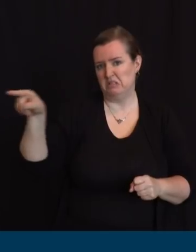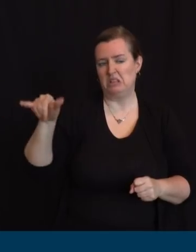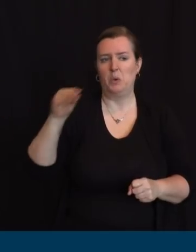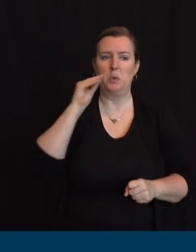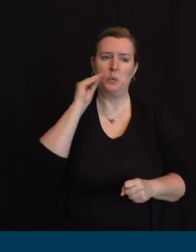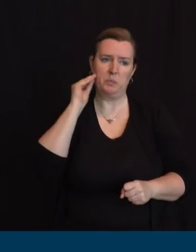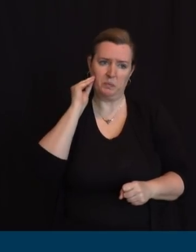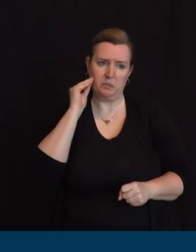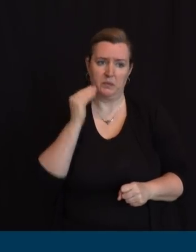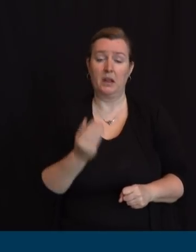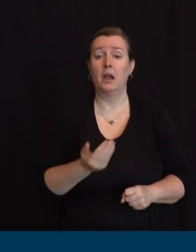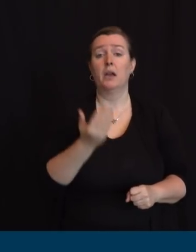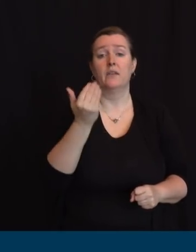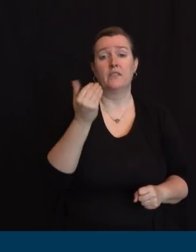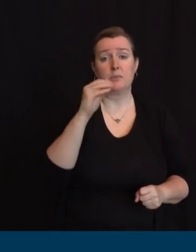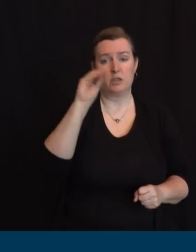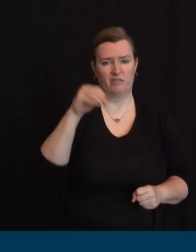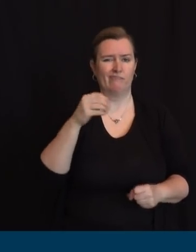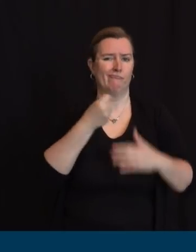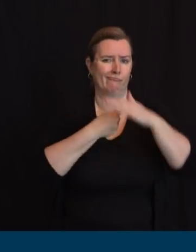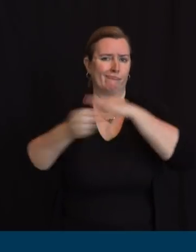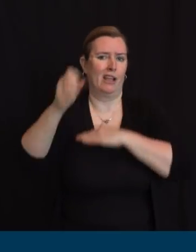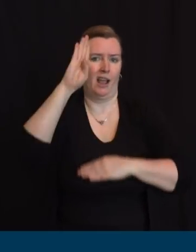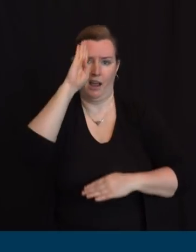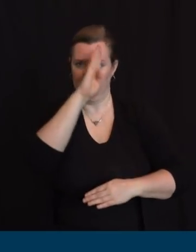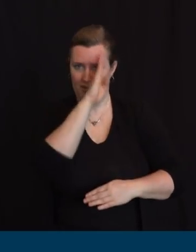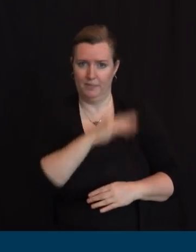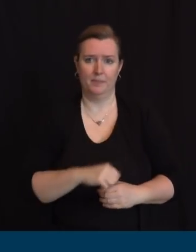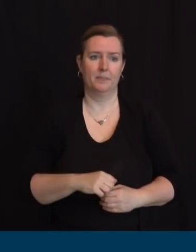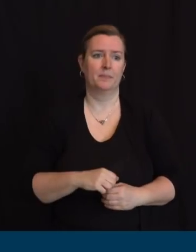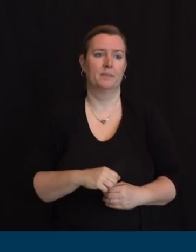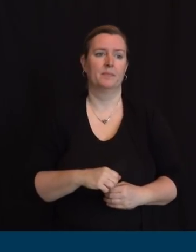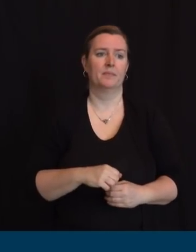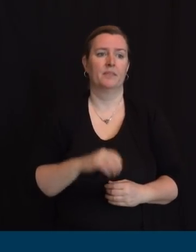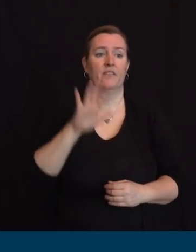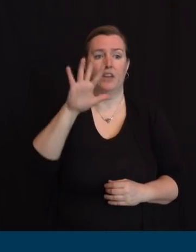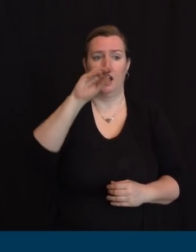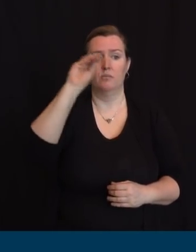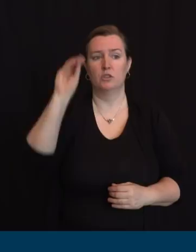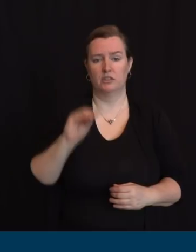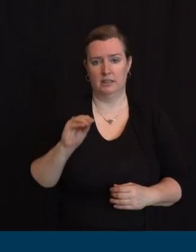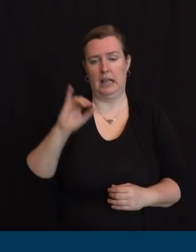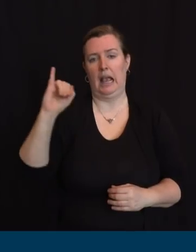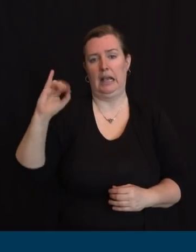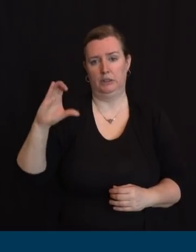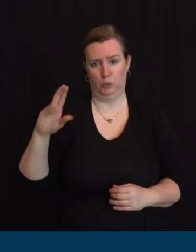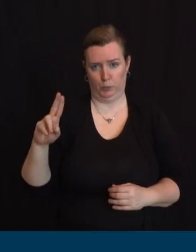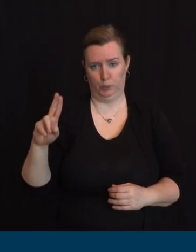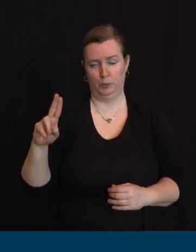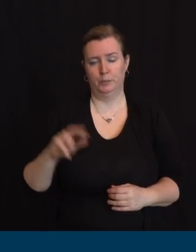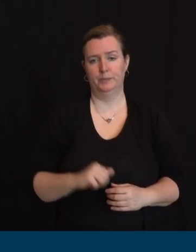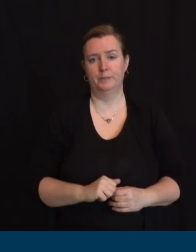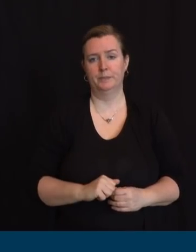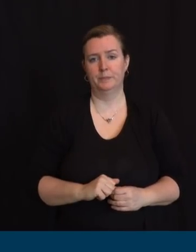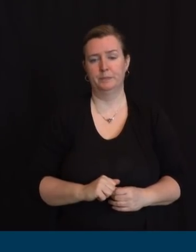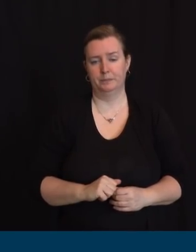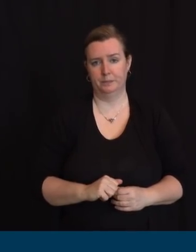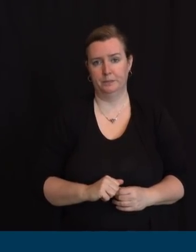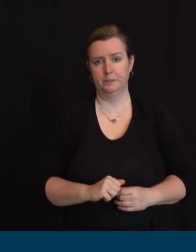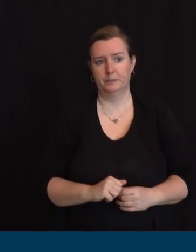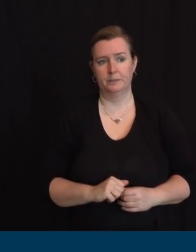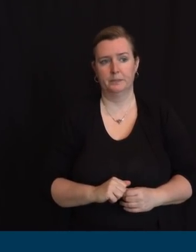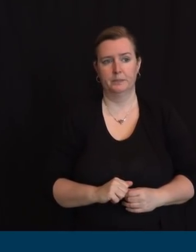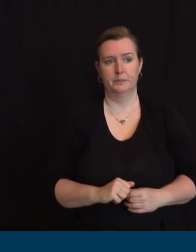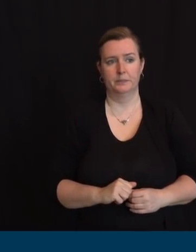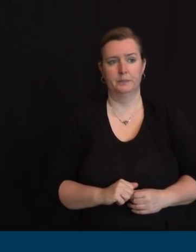that you hope you know one percent or less but it's running a little bit more than that um unfortunately